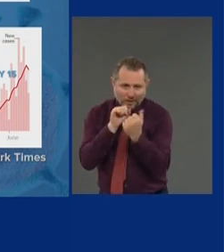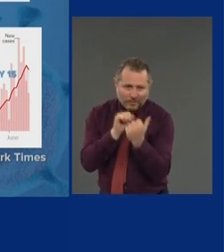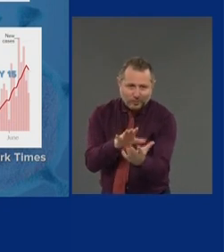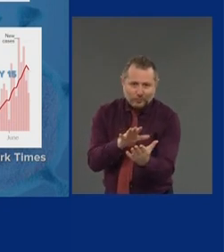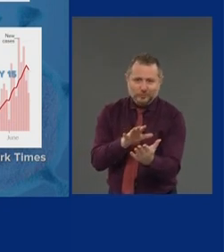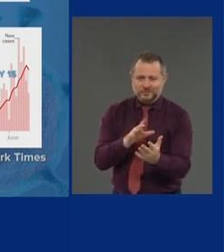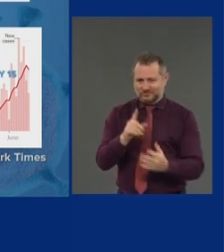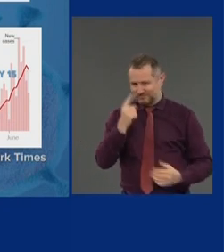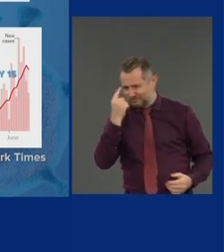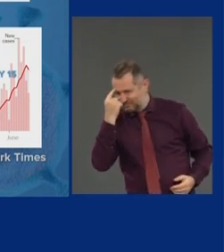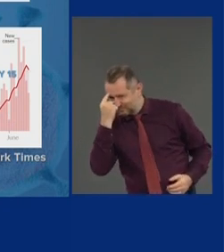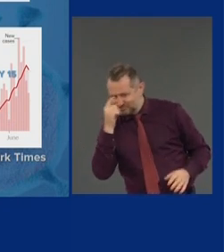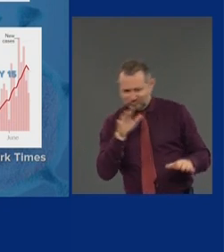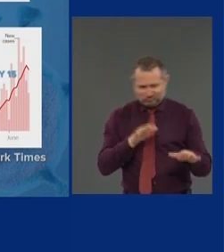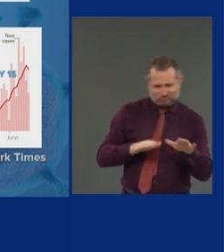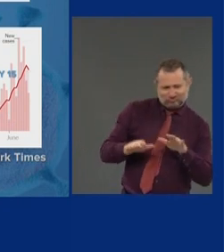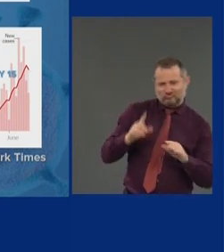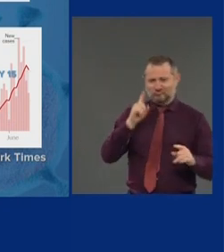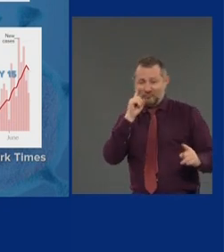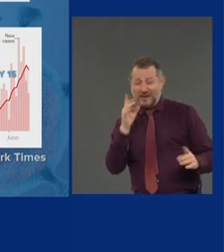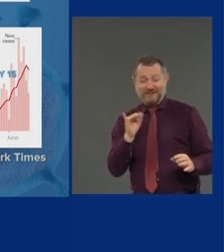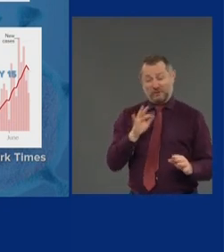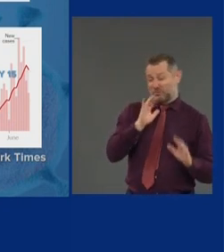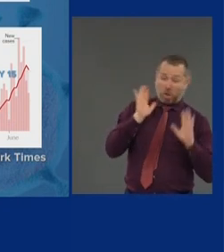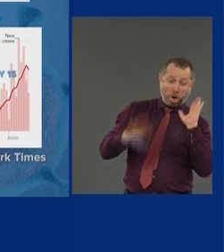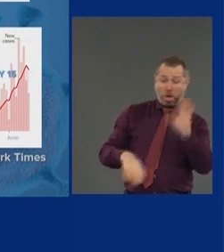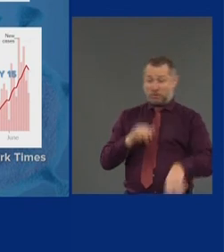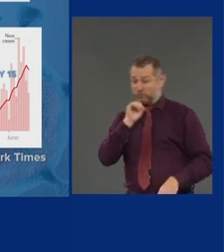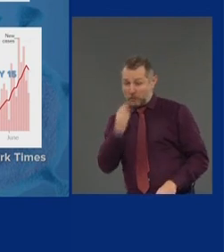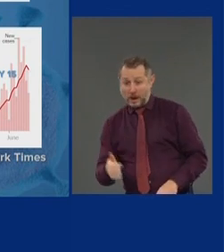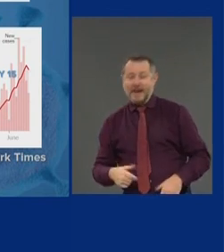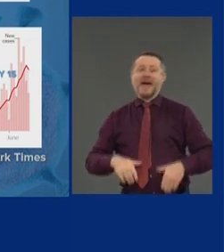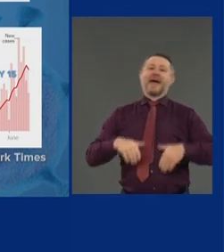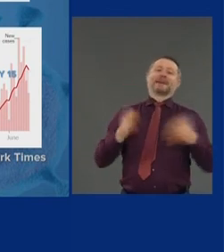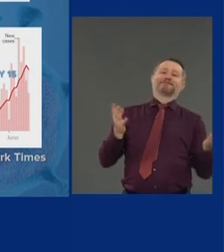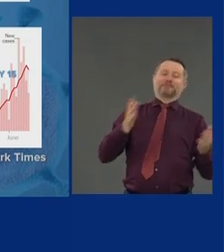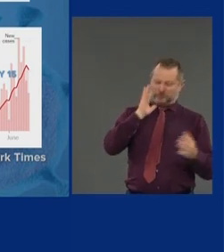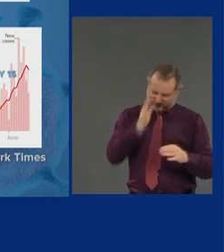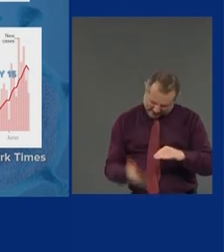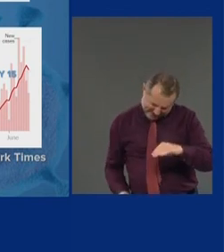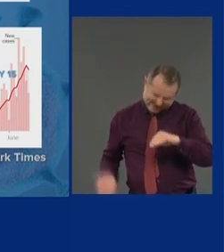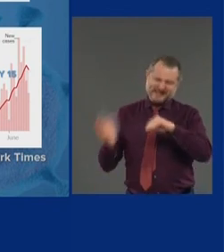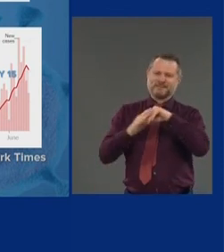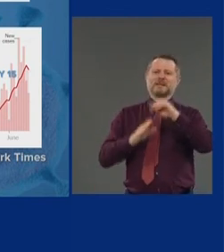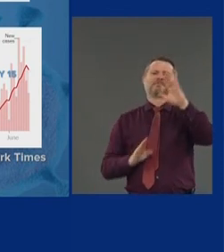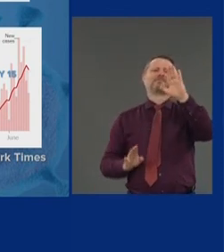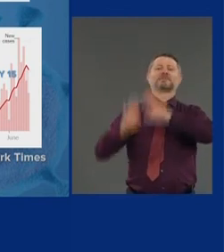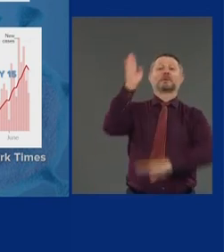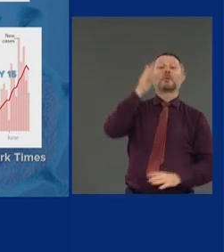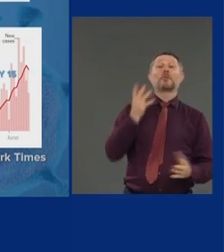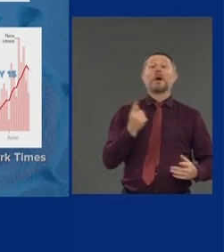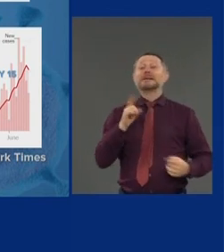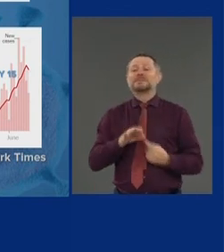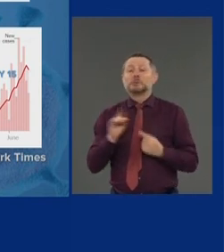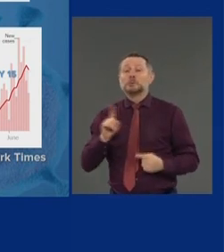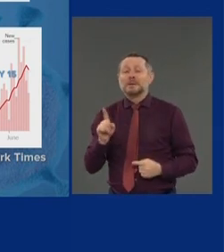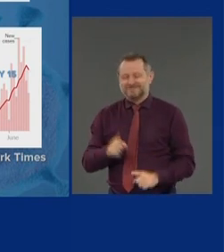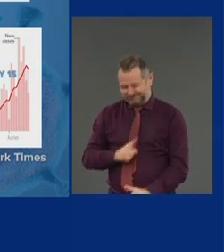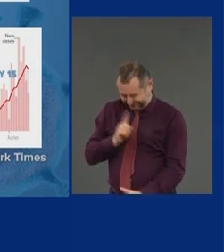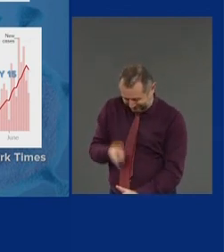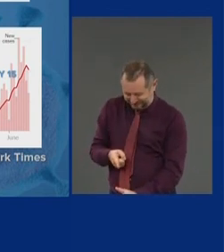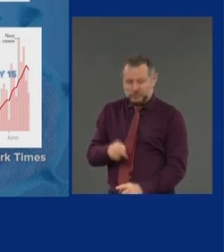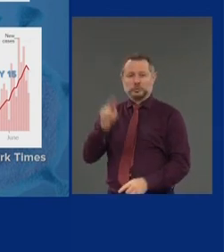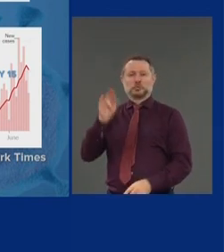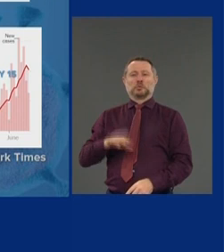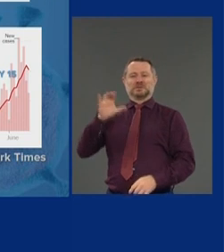Otherwise, you will see the increase. Especially in a place like New York City. With that density,